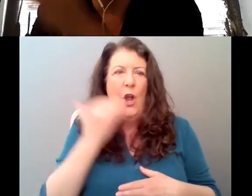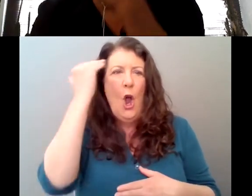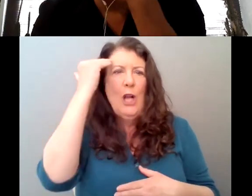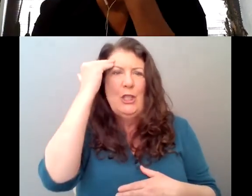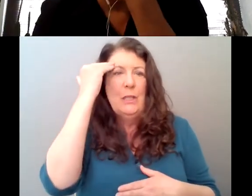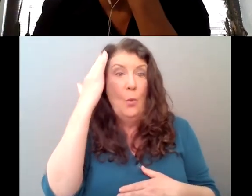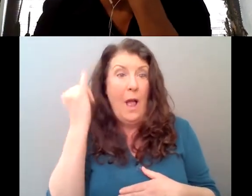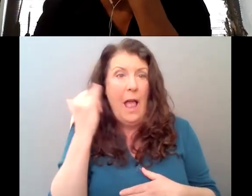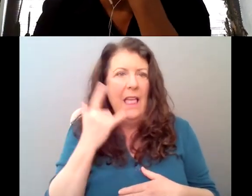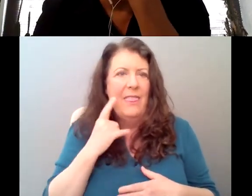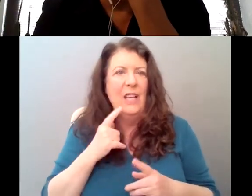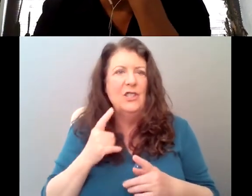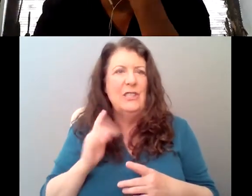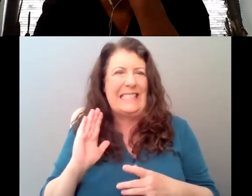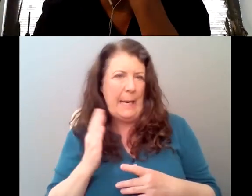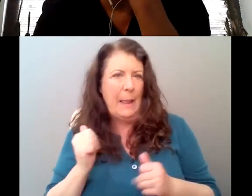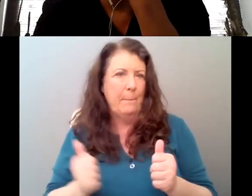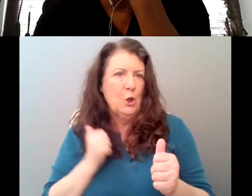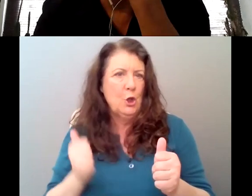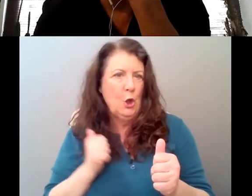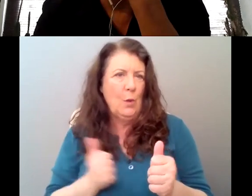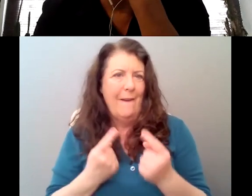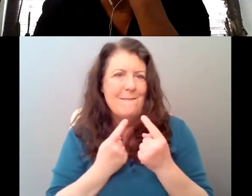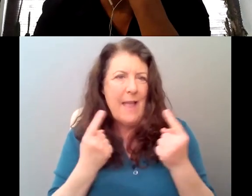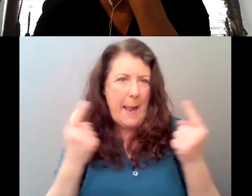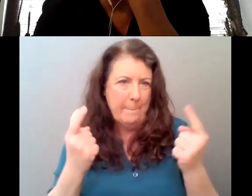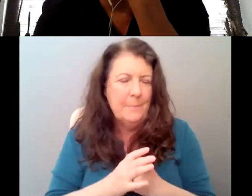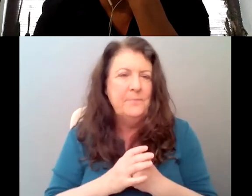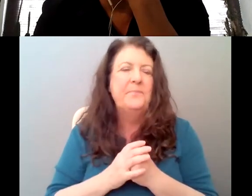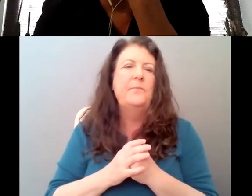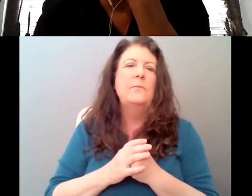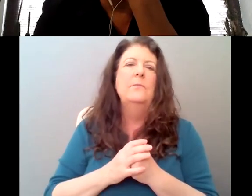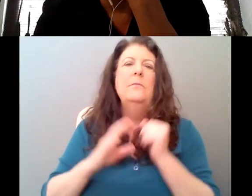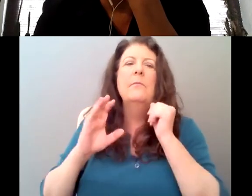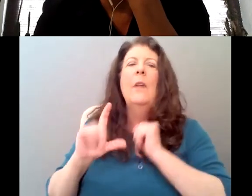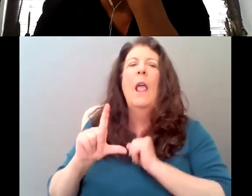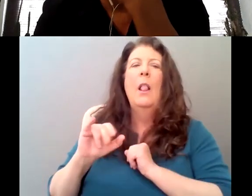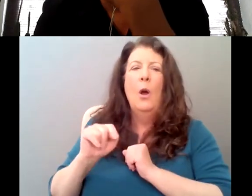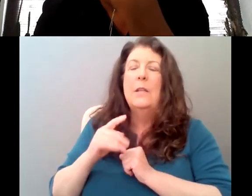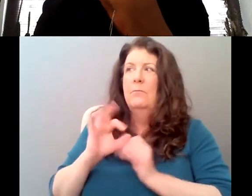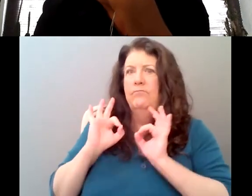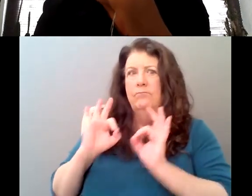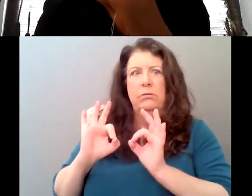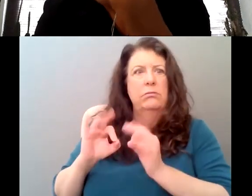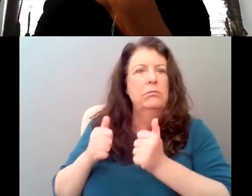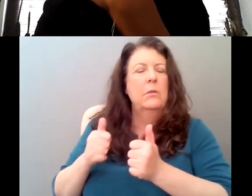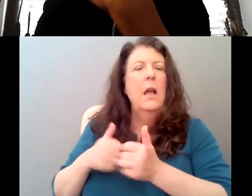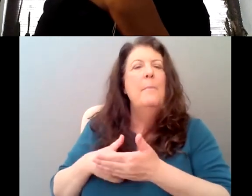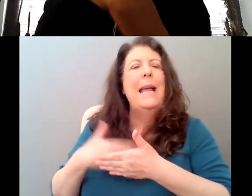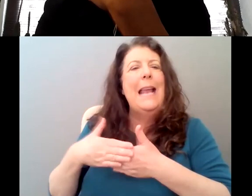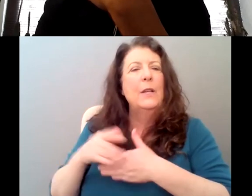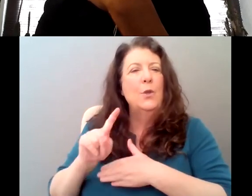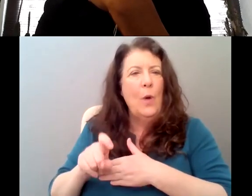Got it. Um, okay. I, I have a, my next question is, it segues perfectly like how you, um, how you came